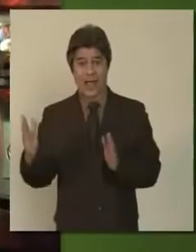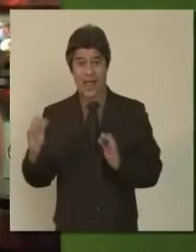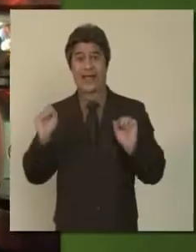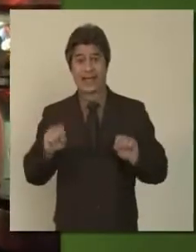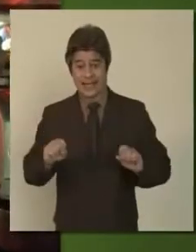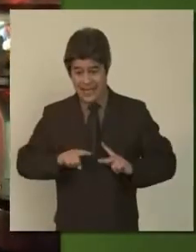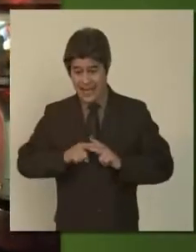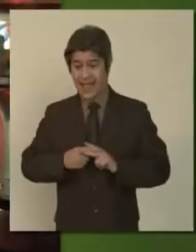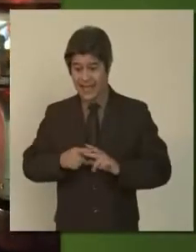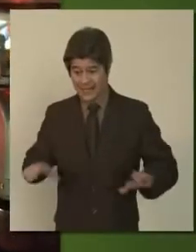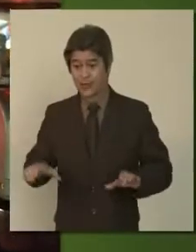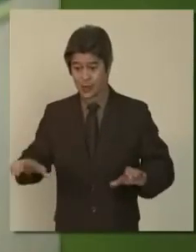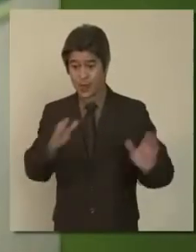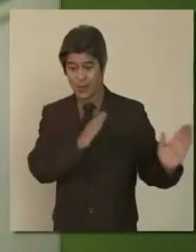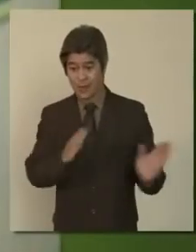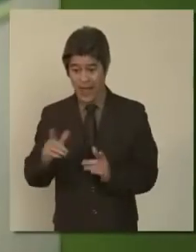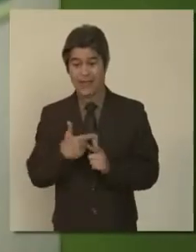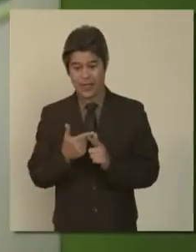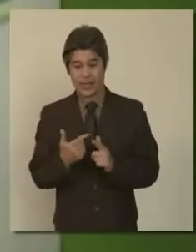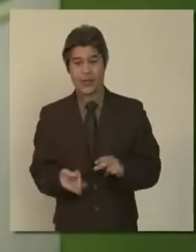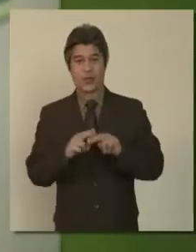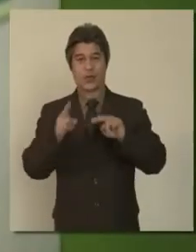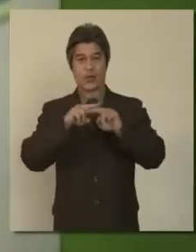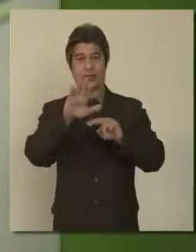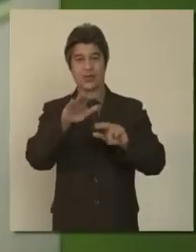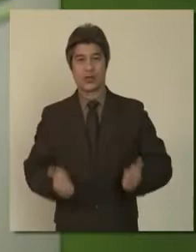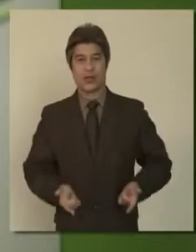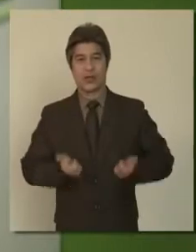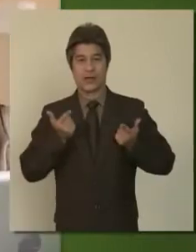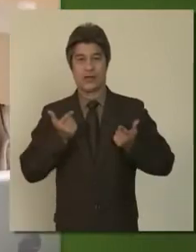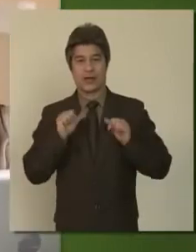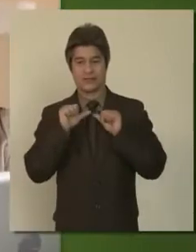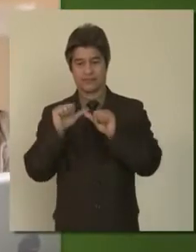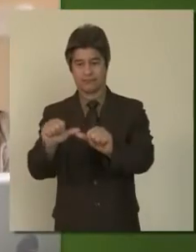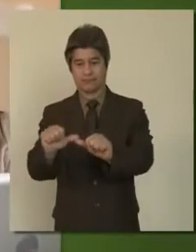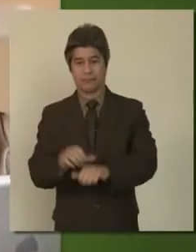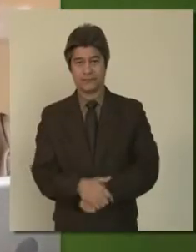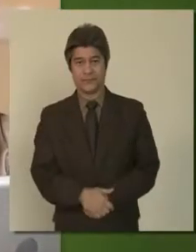plan and can execute the plan, that increases your survivability.